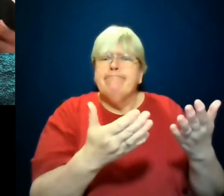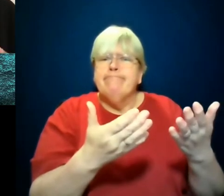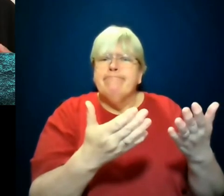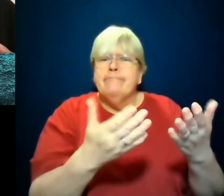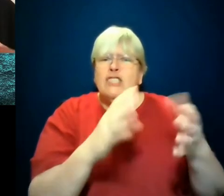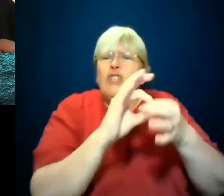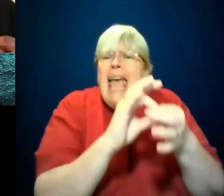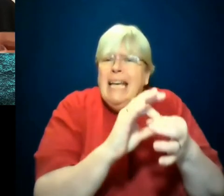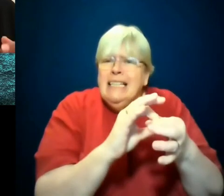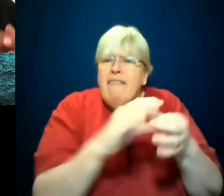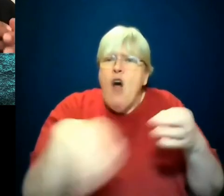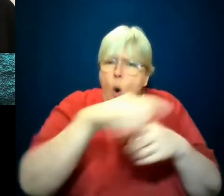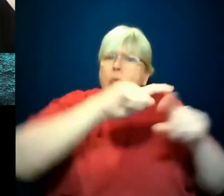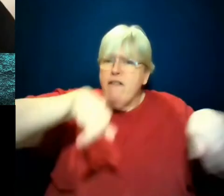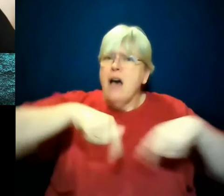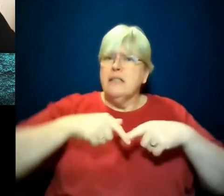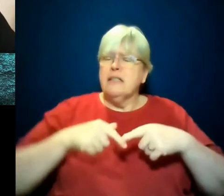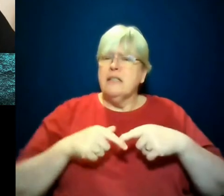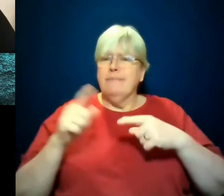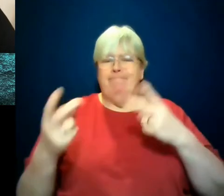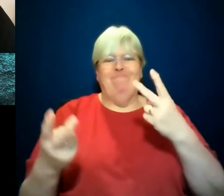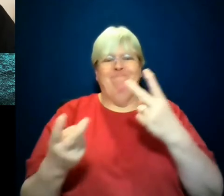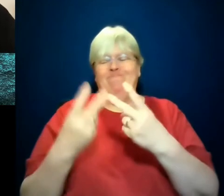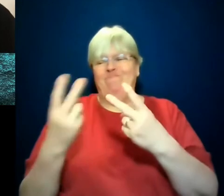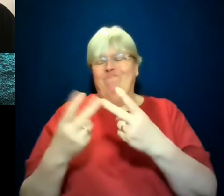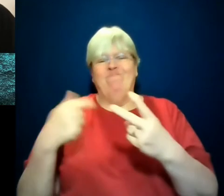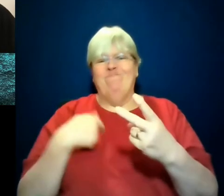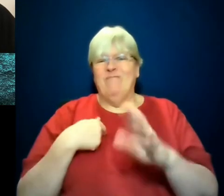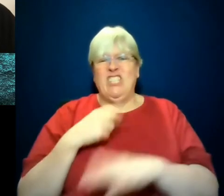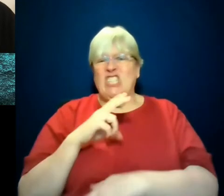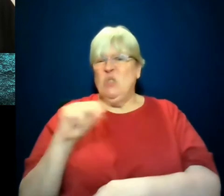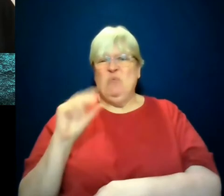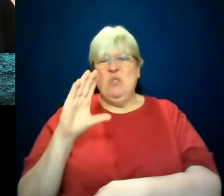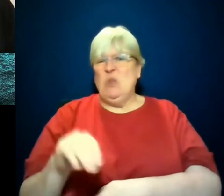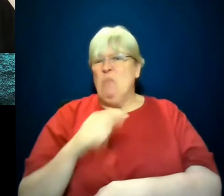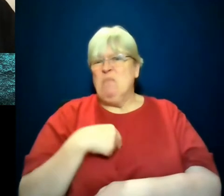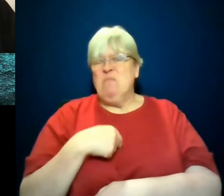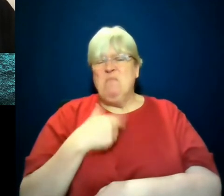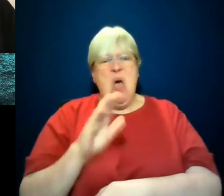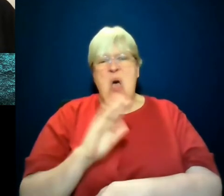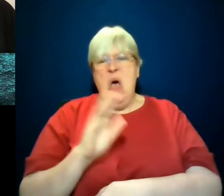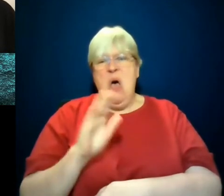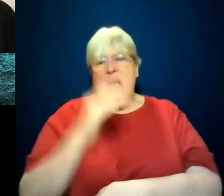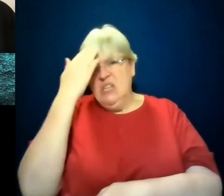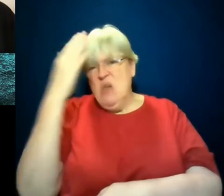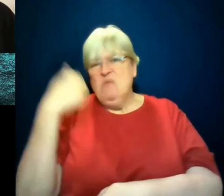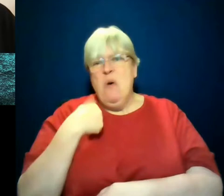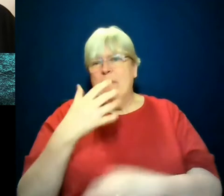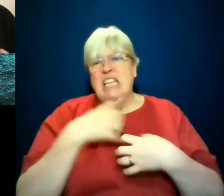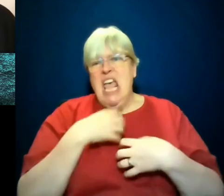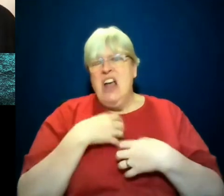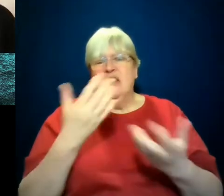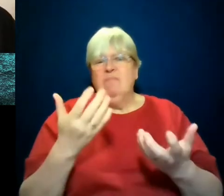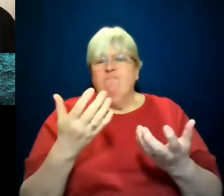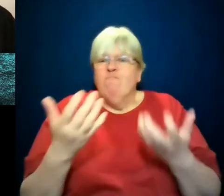connectedness for all of us. And the other side of me is like, no, fuck that. Nah, I don't know. I'm scared. So